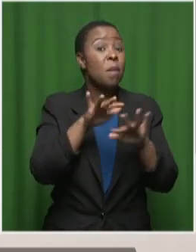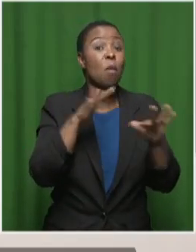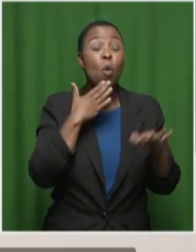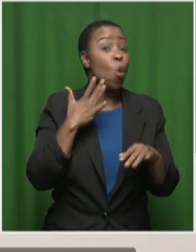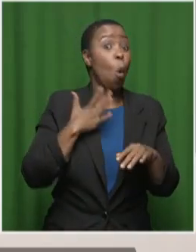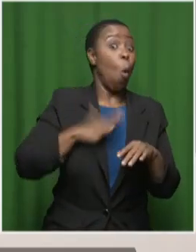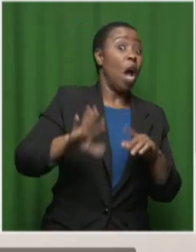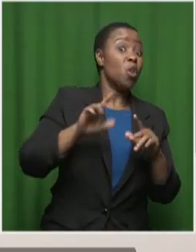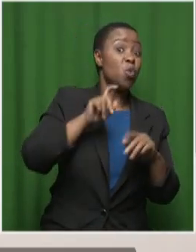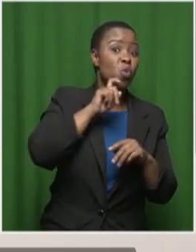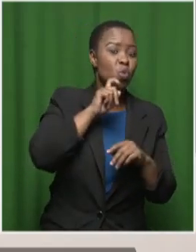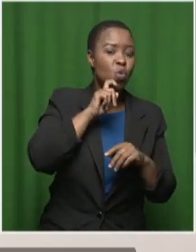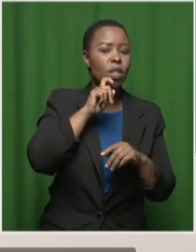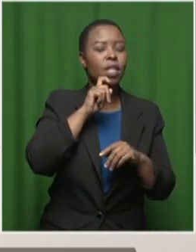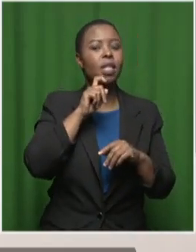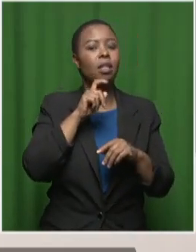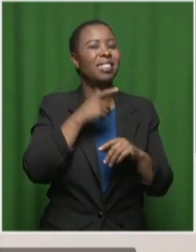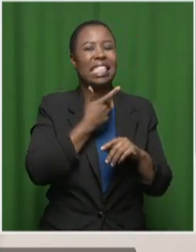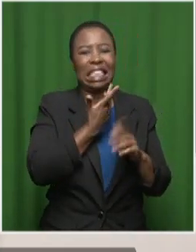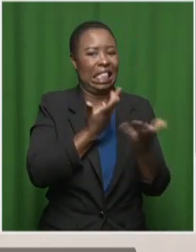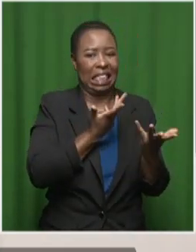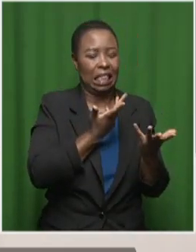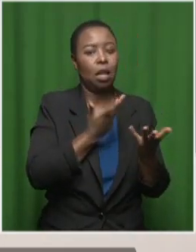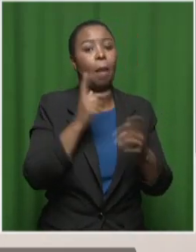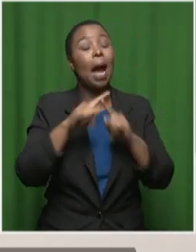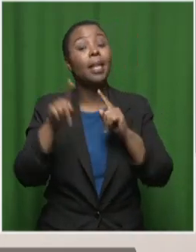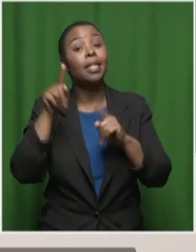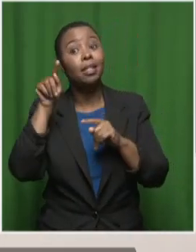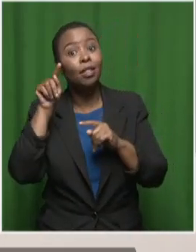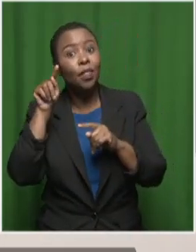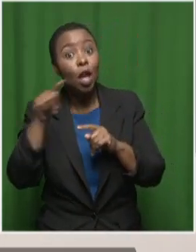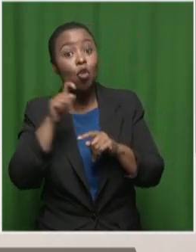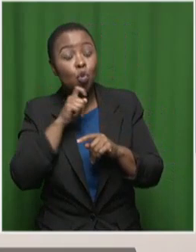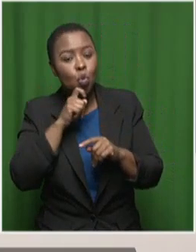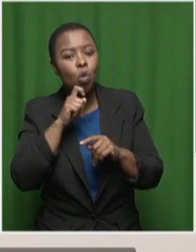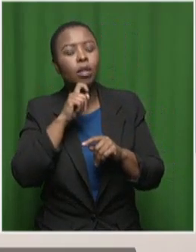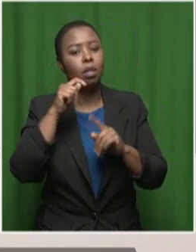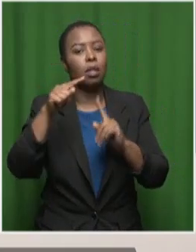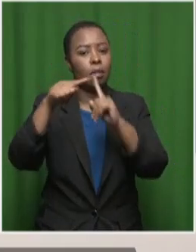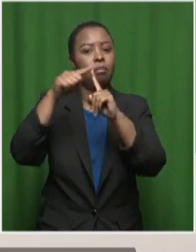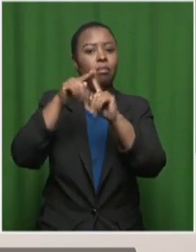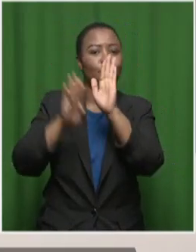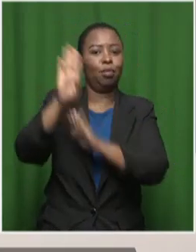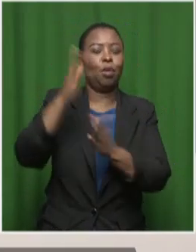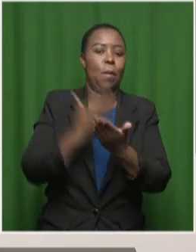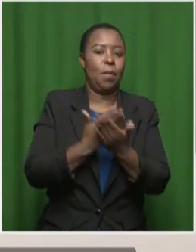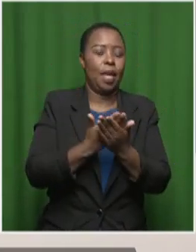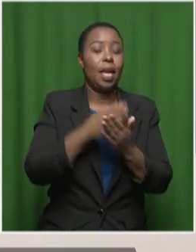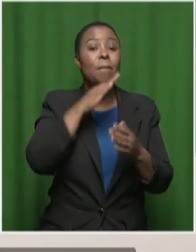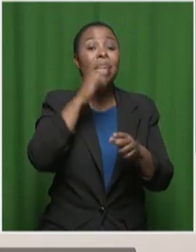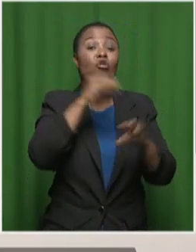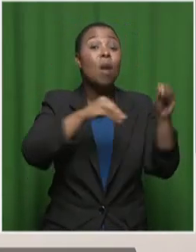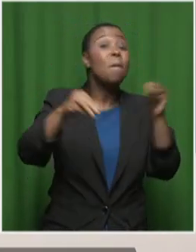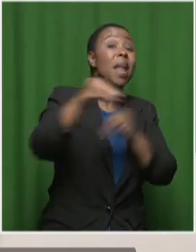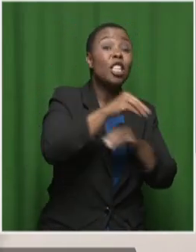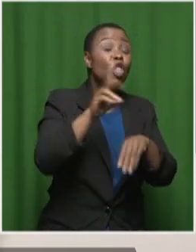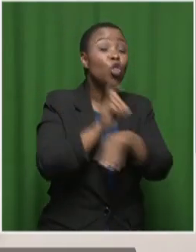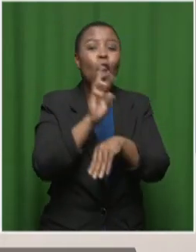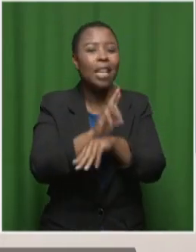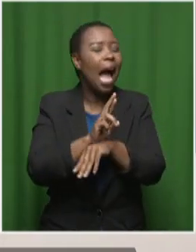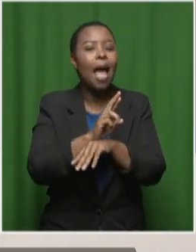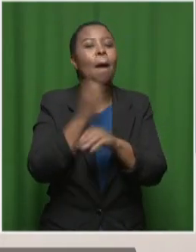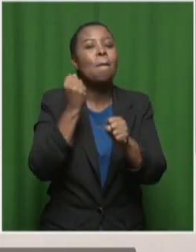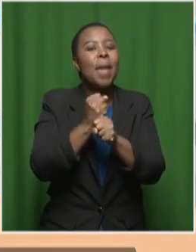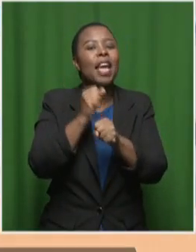compared to those who are using it to help them become better doctors. So it doesn't replace the doctor. That's the key thing. It makes them better